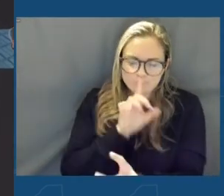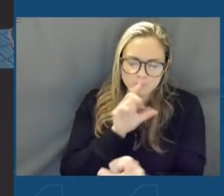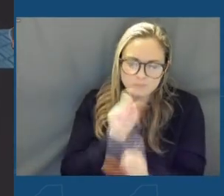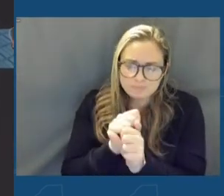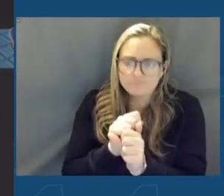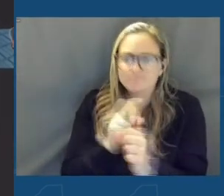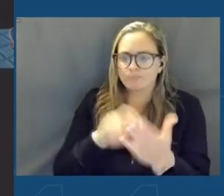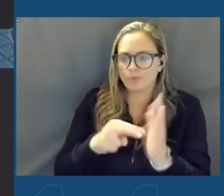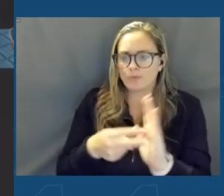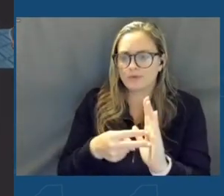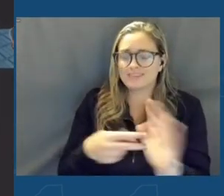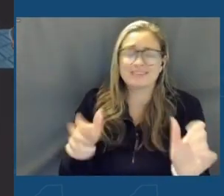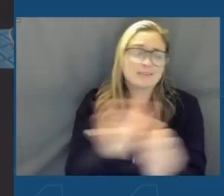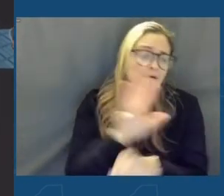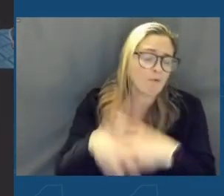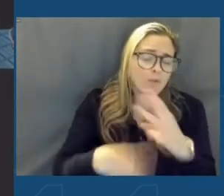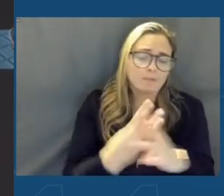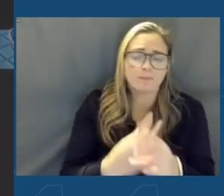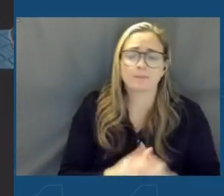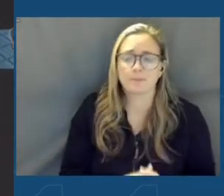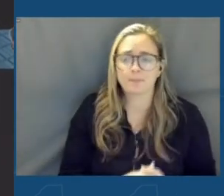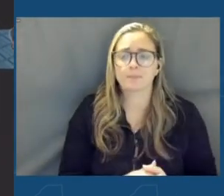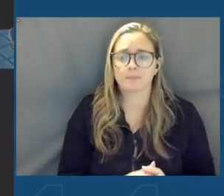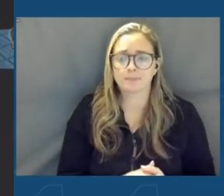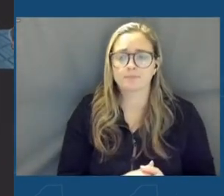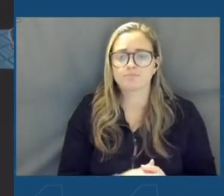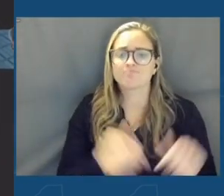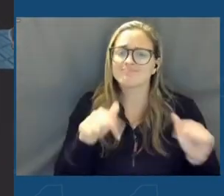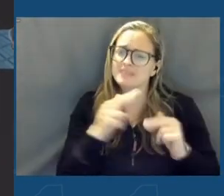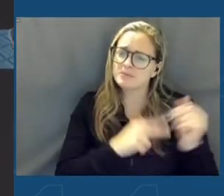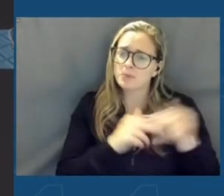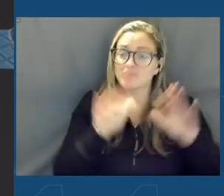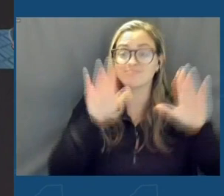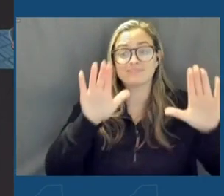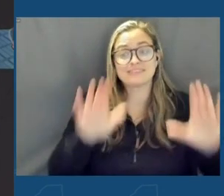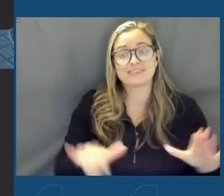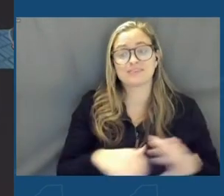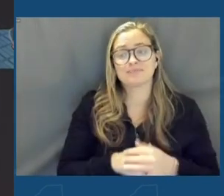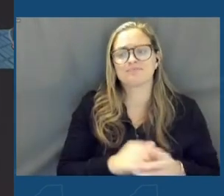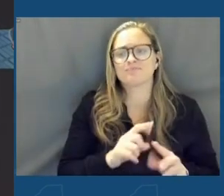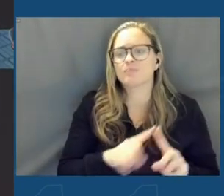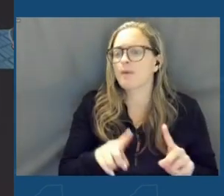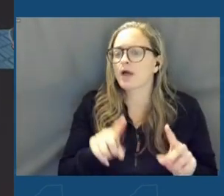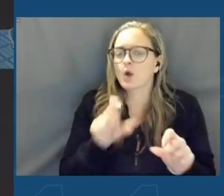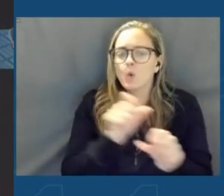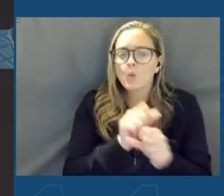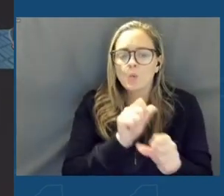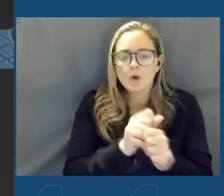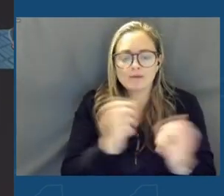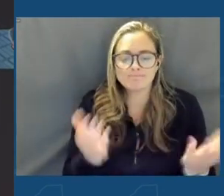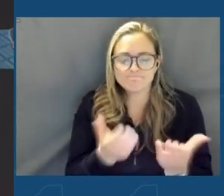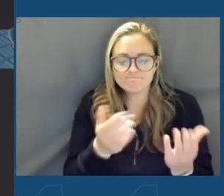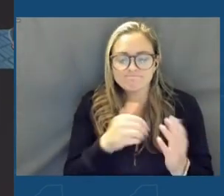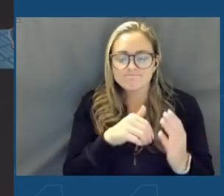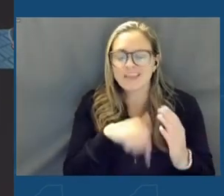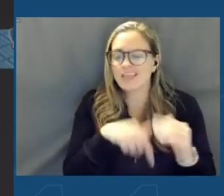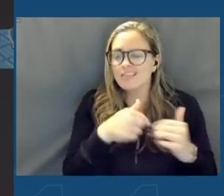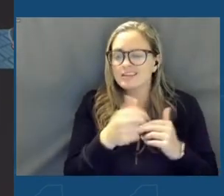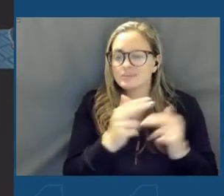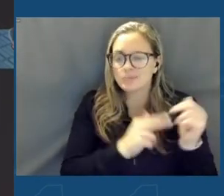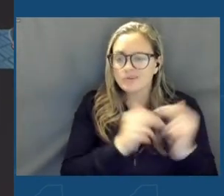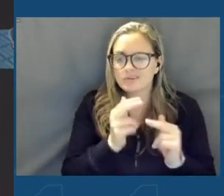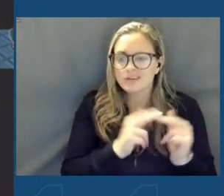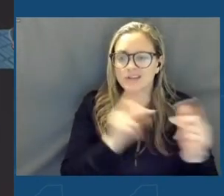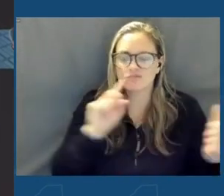in the world. This building is pretty spectacular, but it's the work within these walls that really transforms